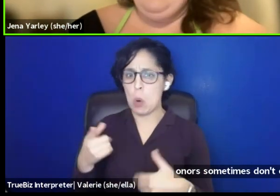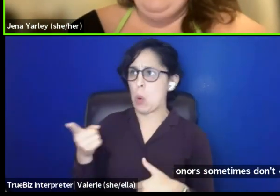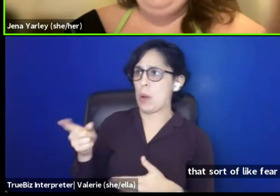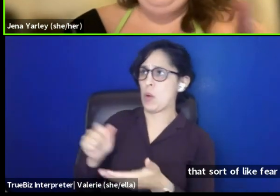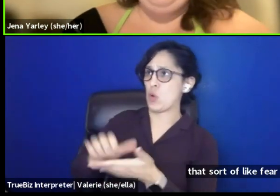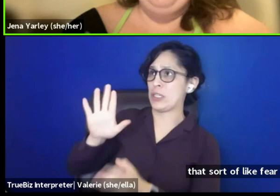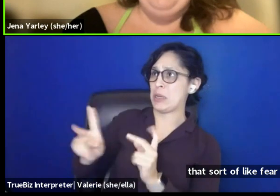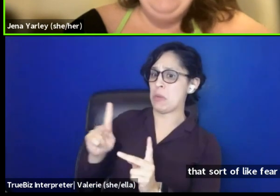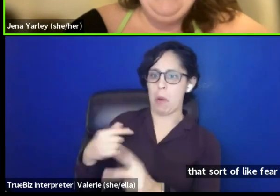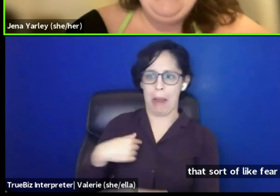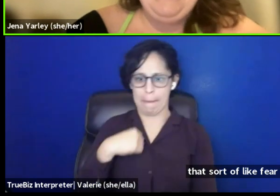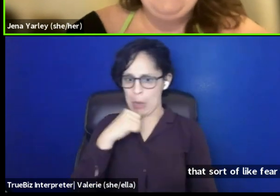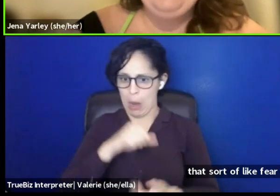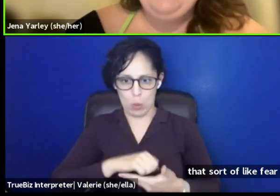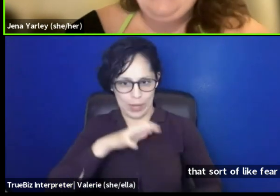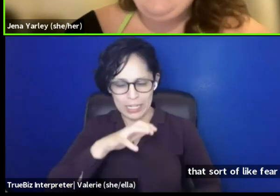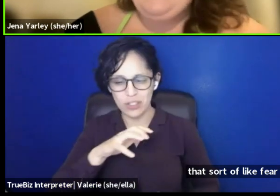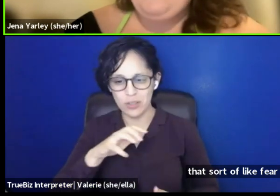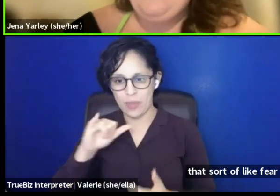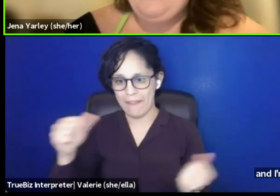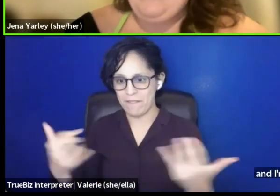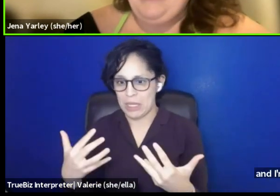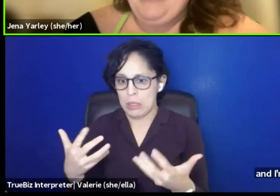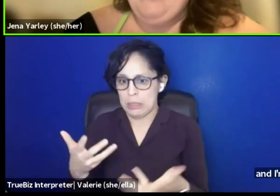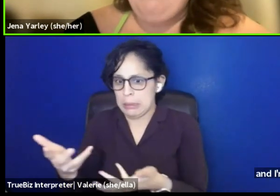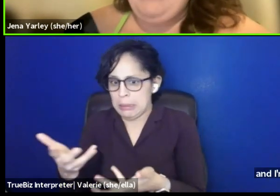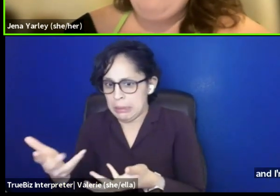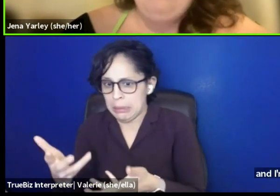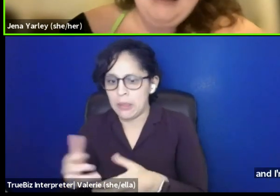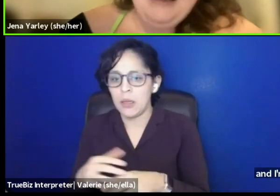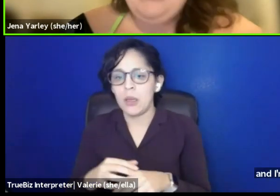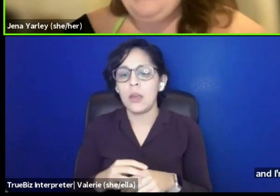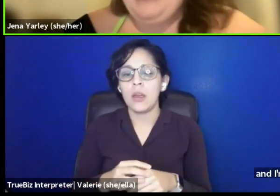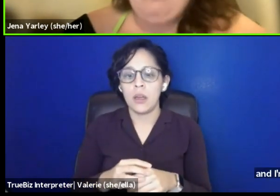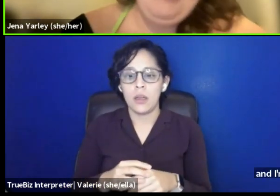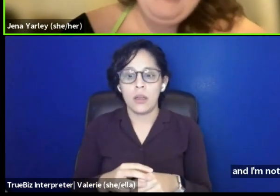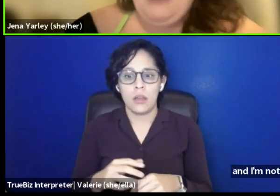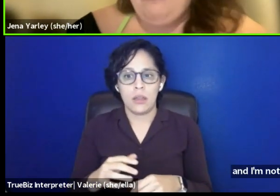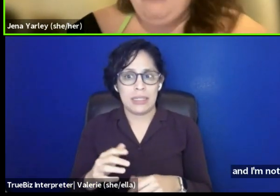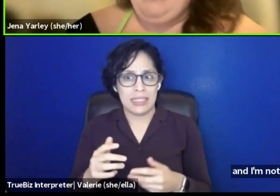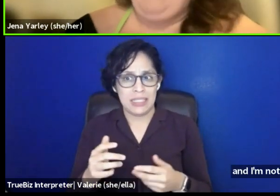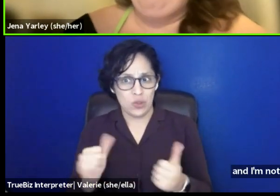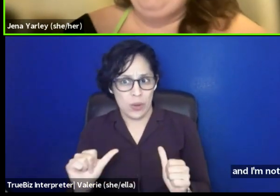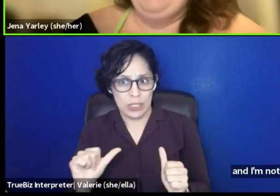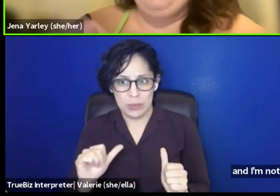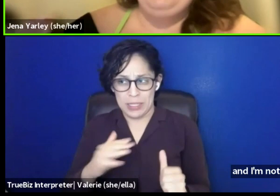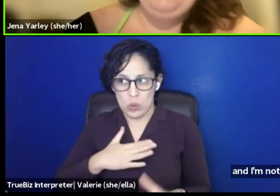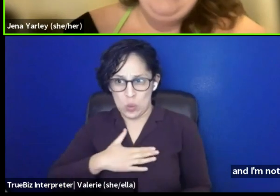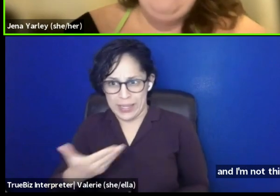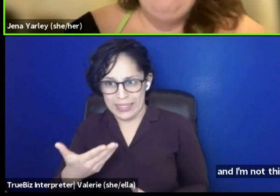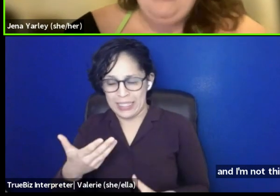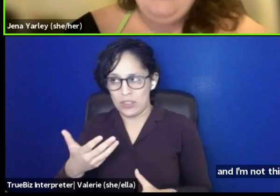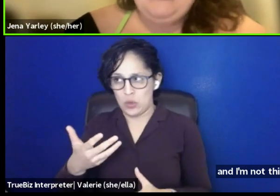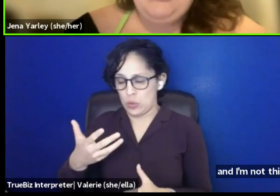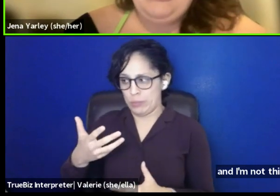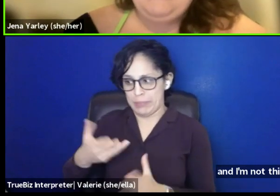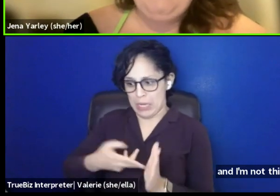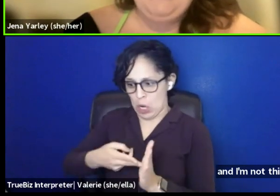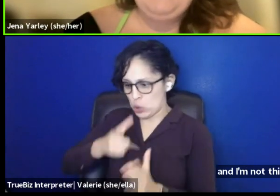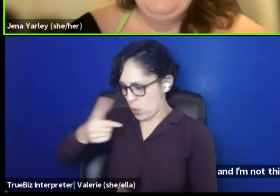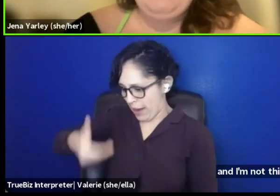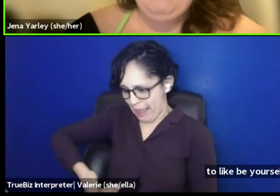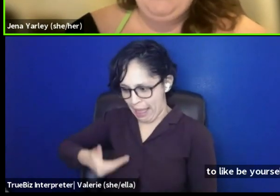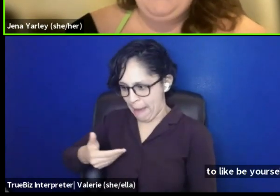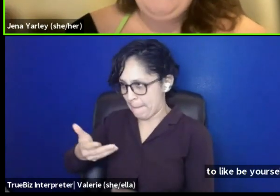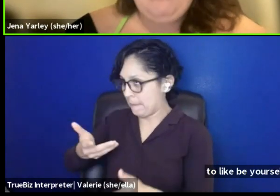and I'm not. And I think sort of being willing to like be yourself with them and like have conversations